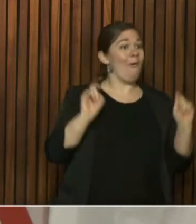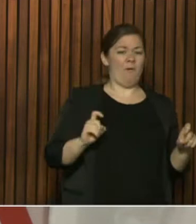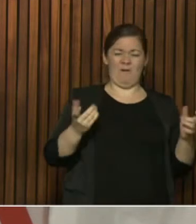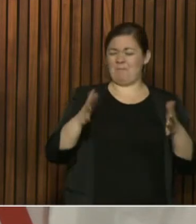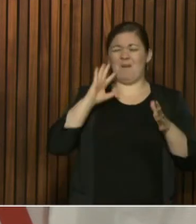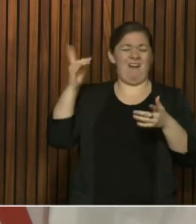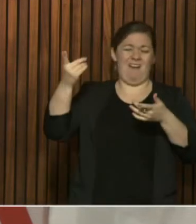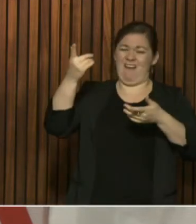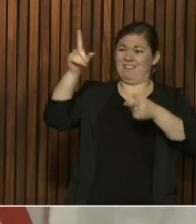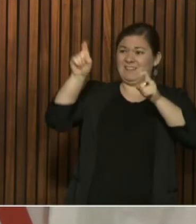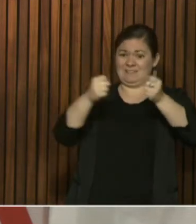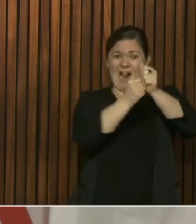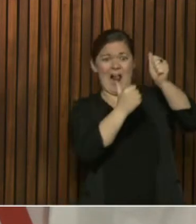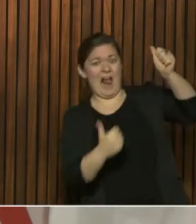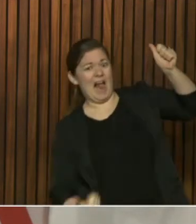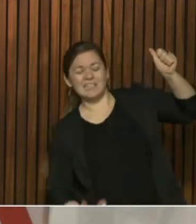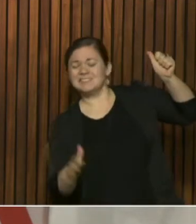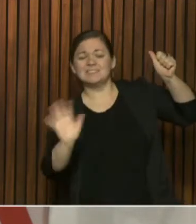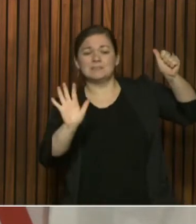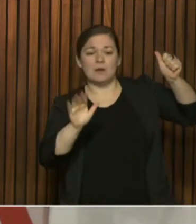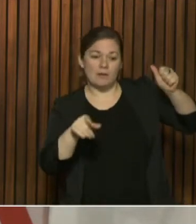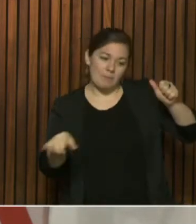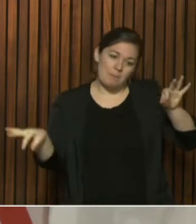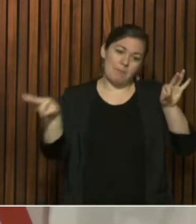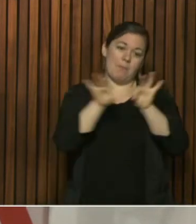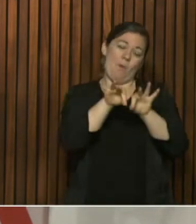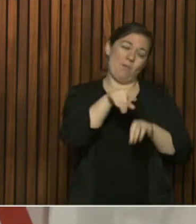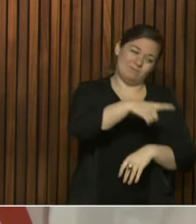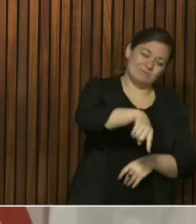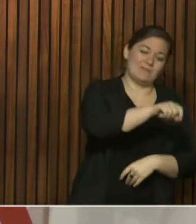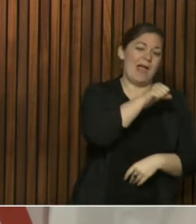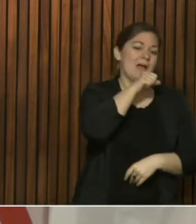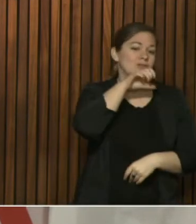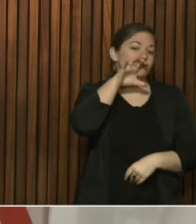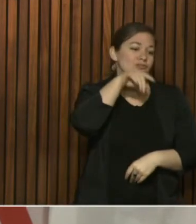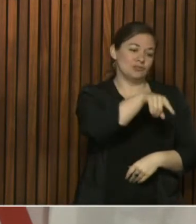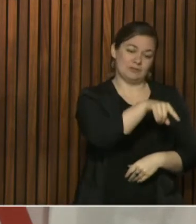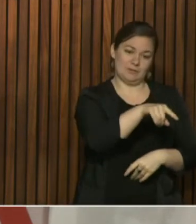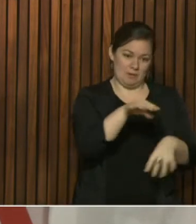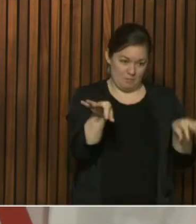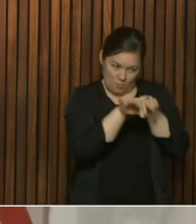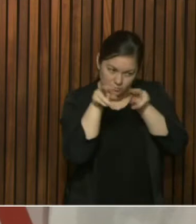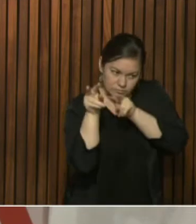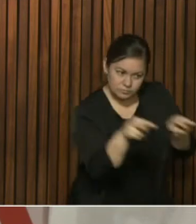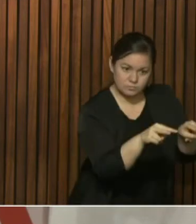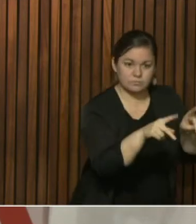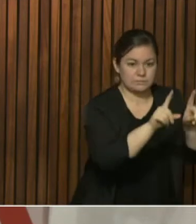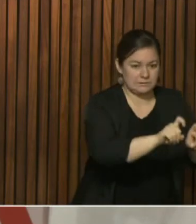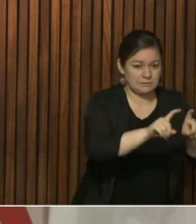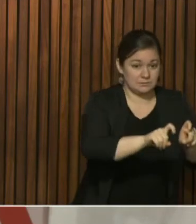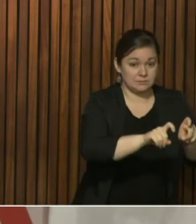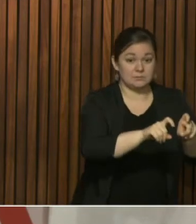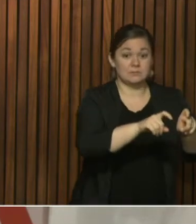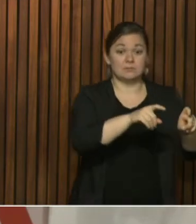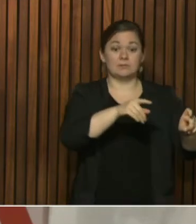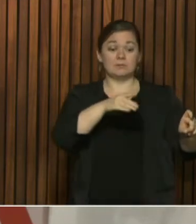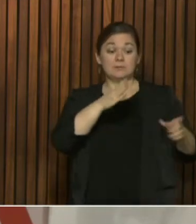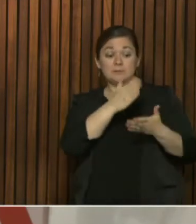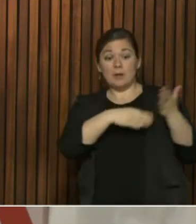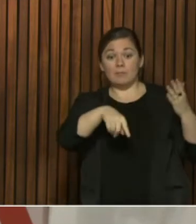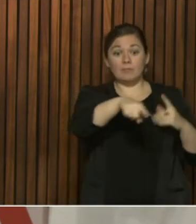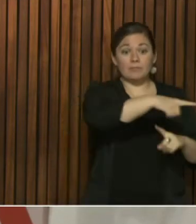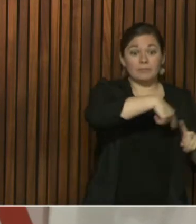populations. And consideration of potentially testing people who are close to the case who are asymptomatic,